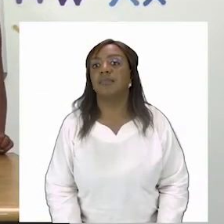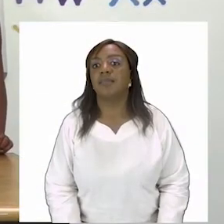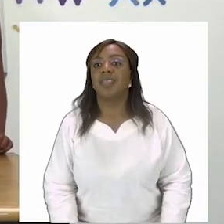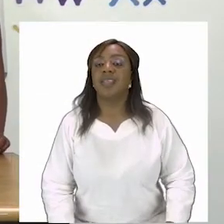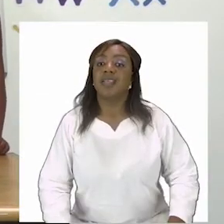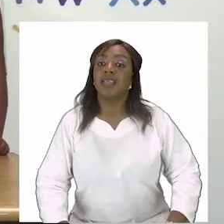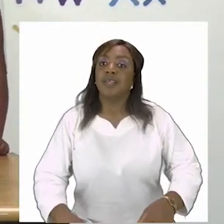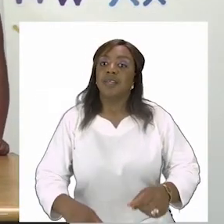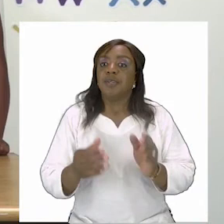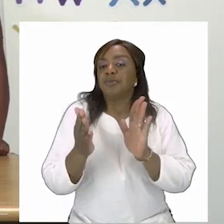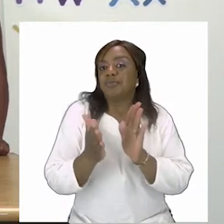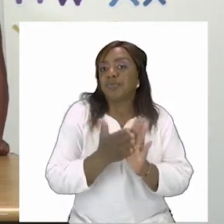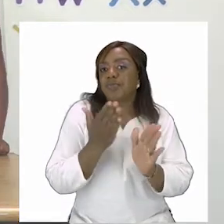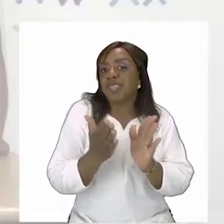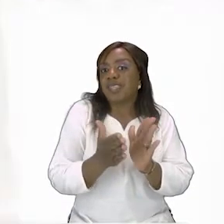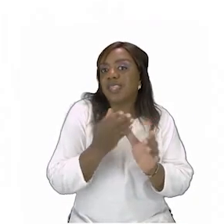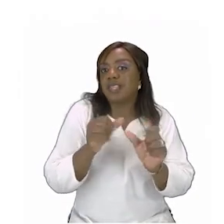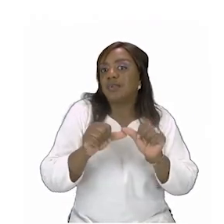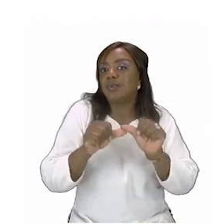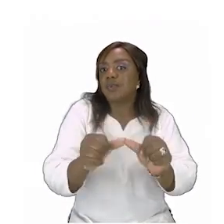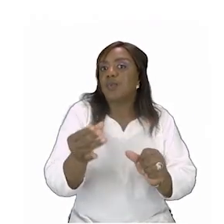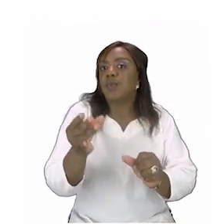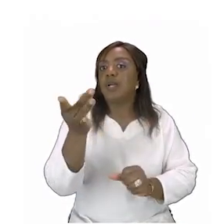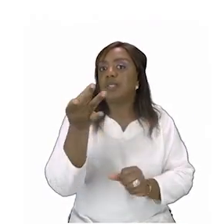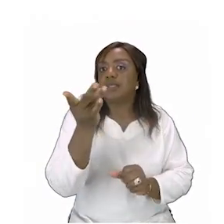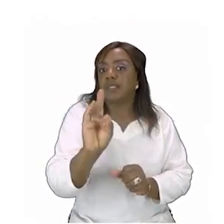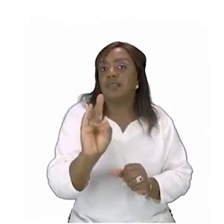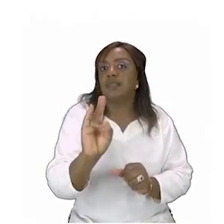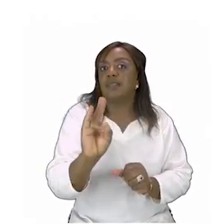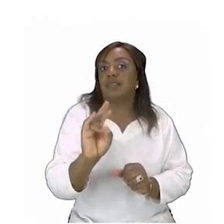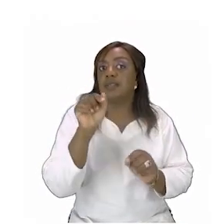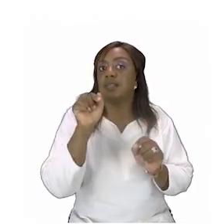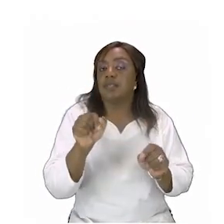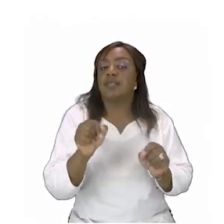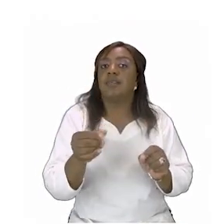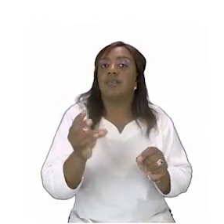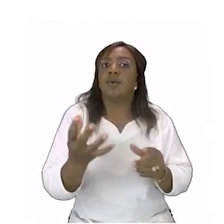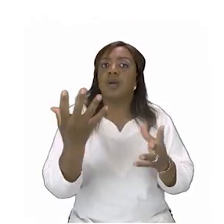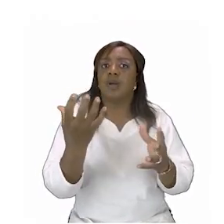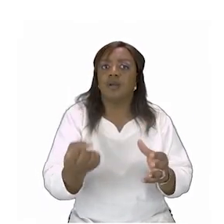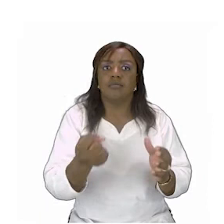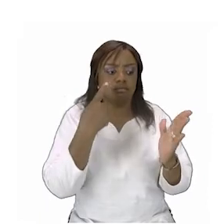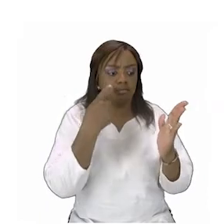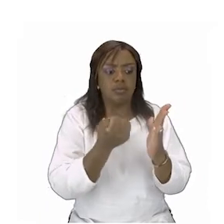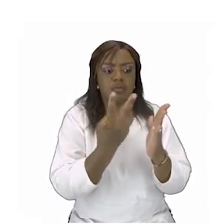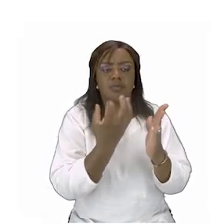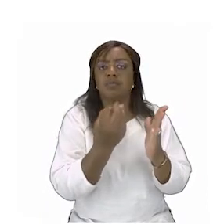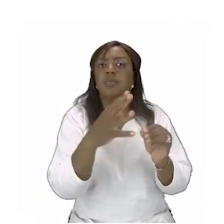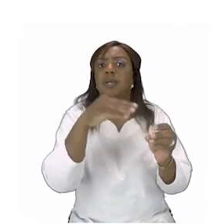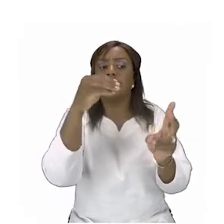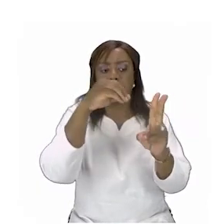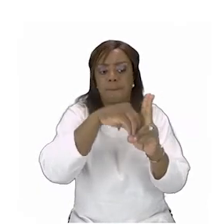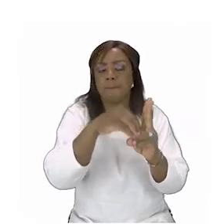turn to page seven on page seven you can see that we have family members